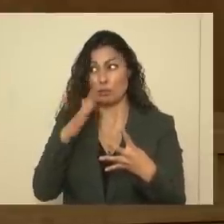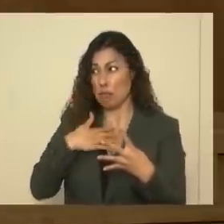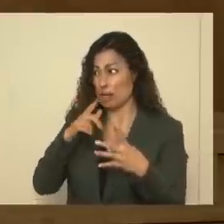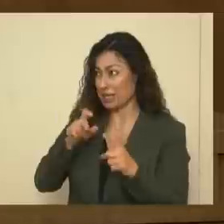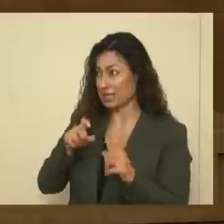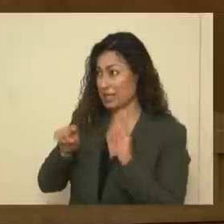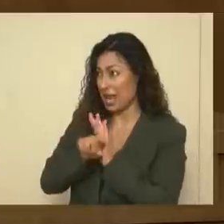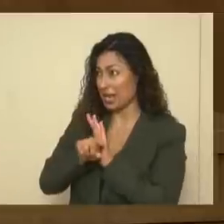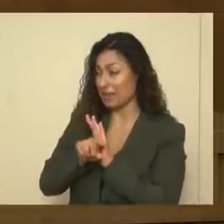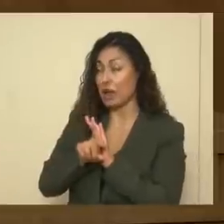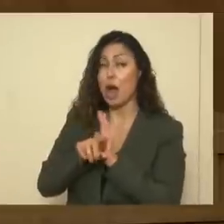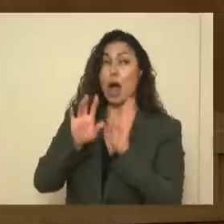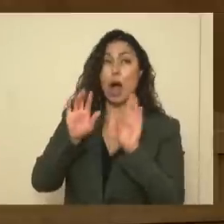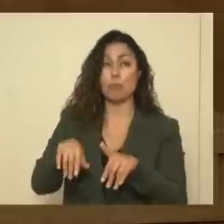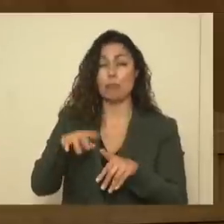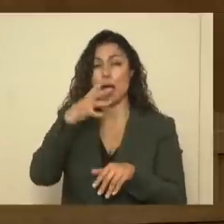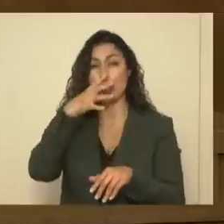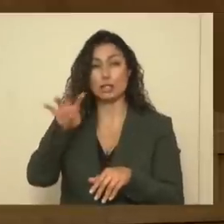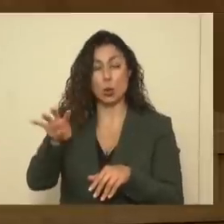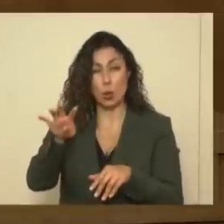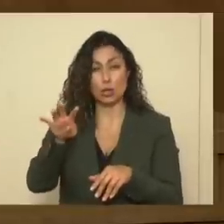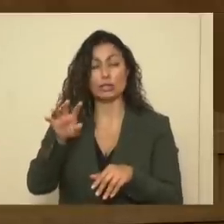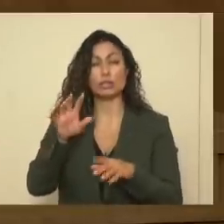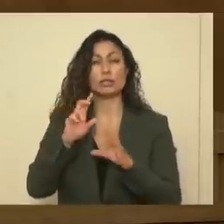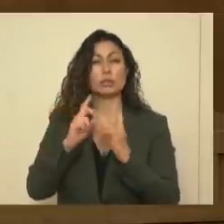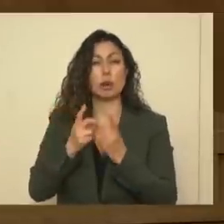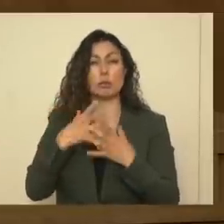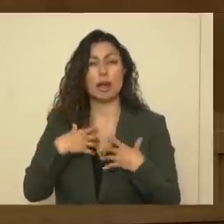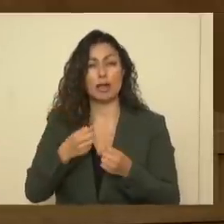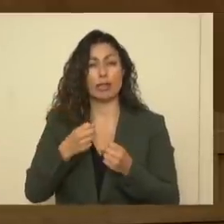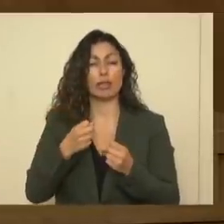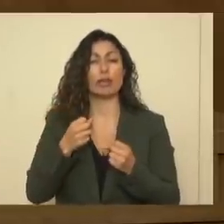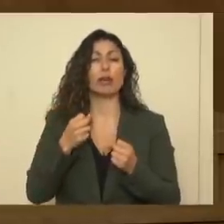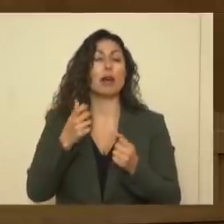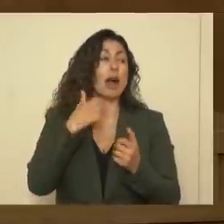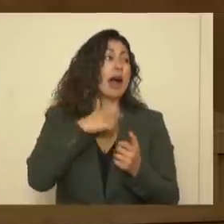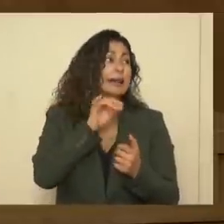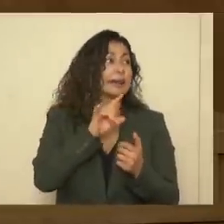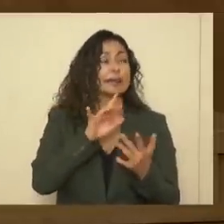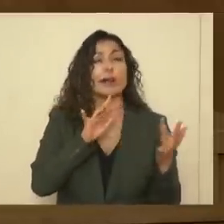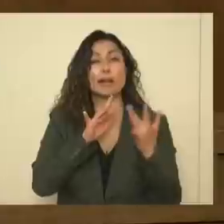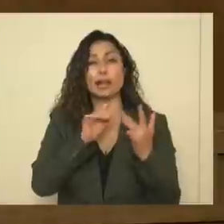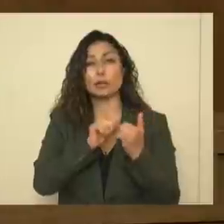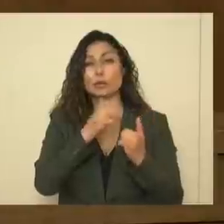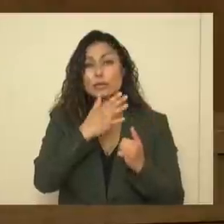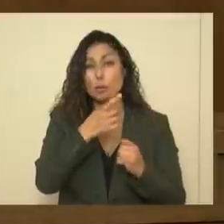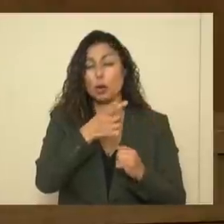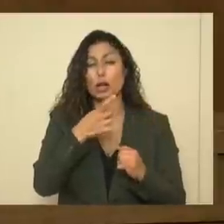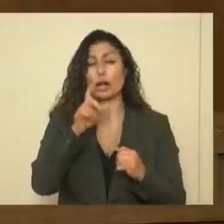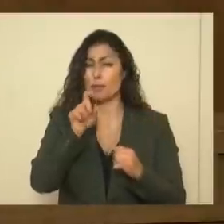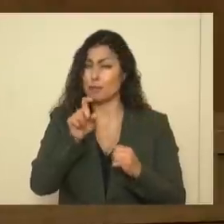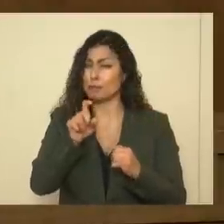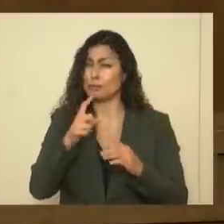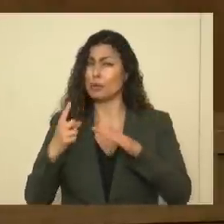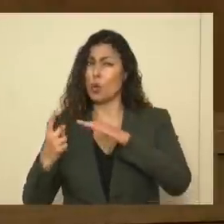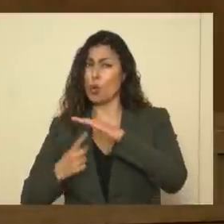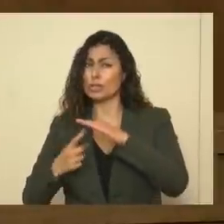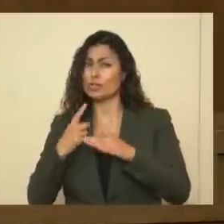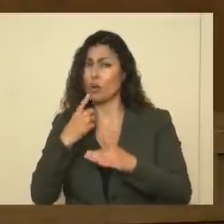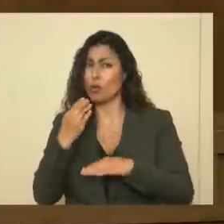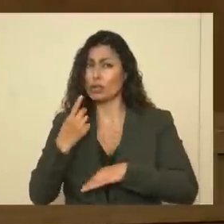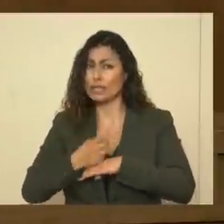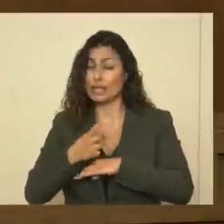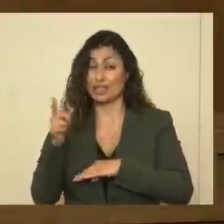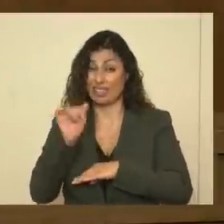negative ignores the advice of the Department of Health, and says, you know, you're out of contact with a case, let's say, you really need to quarantine for 14 days, and they go out.